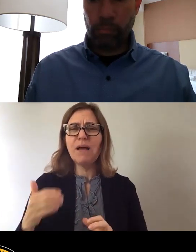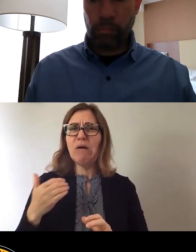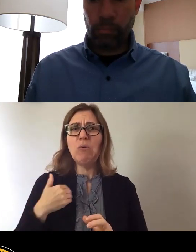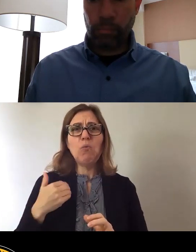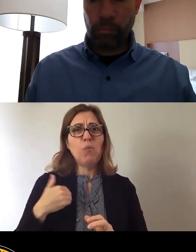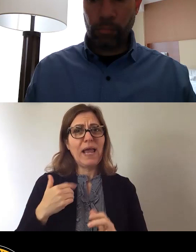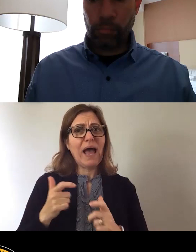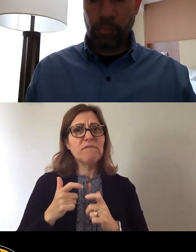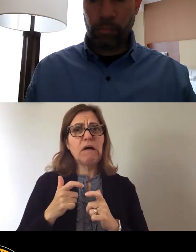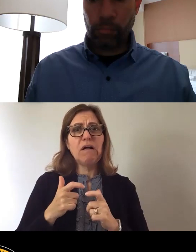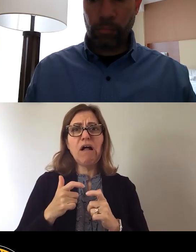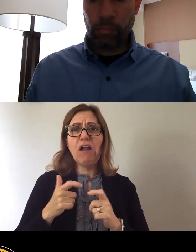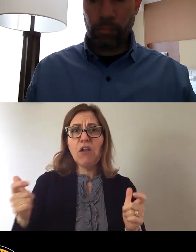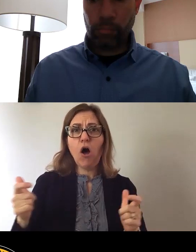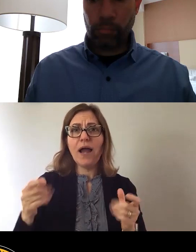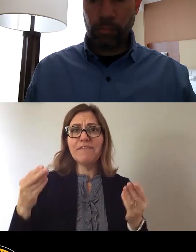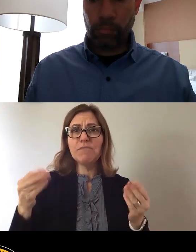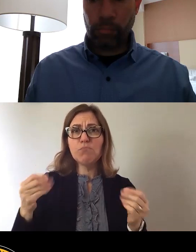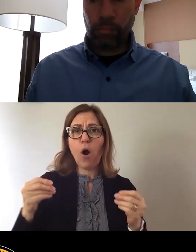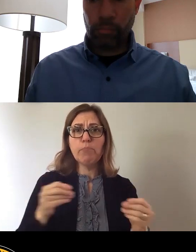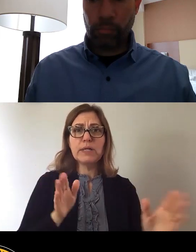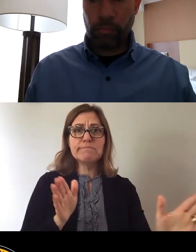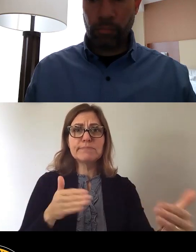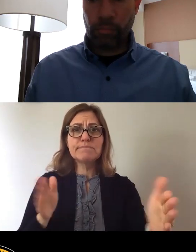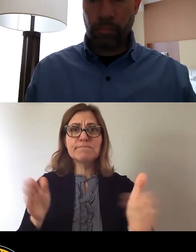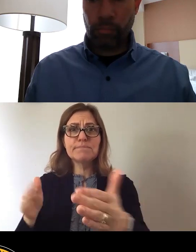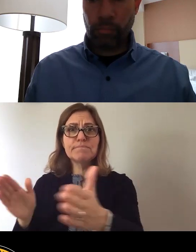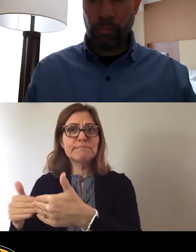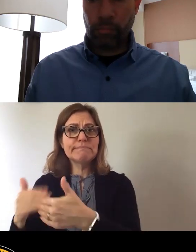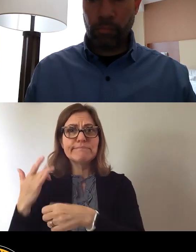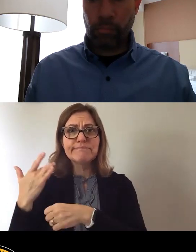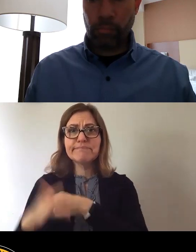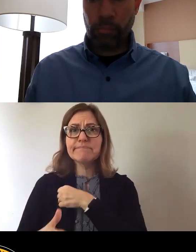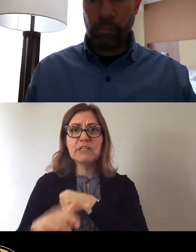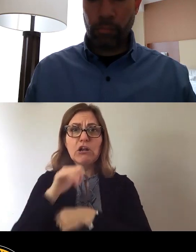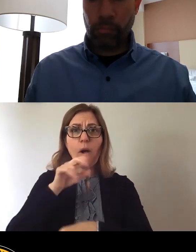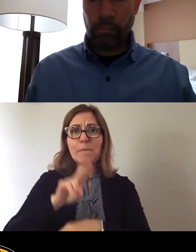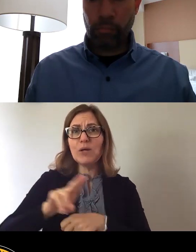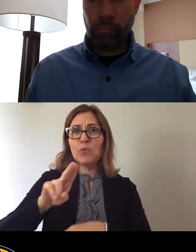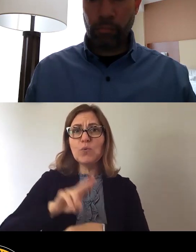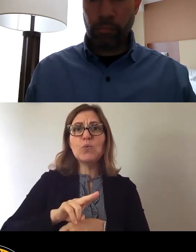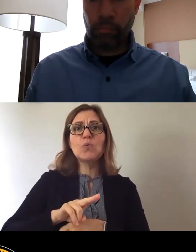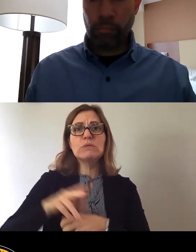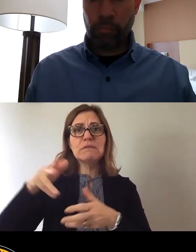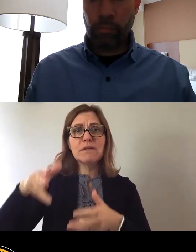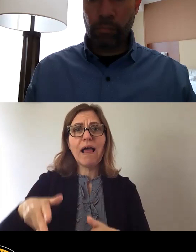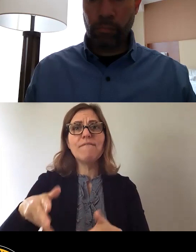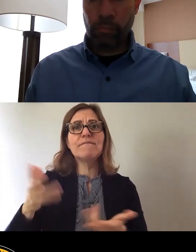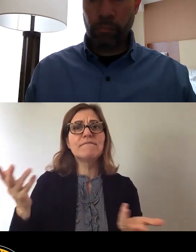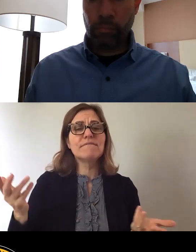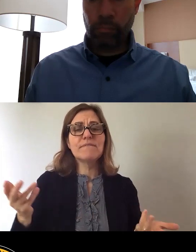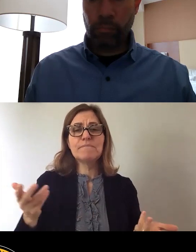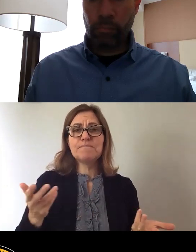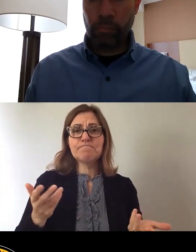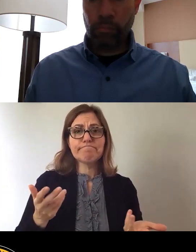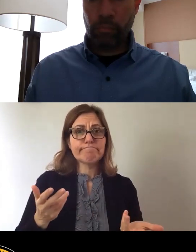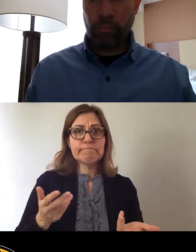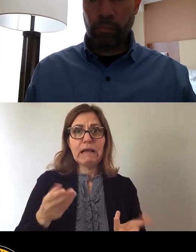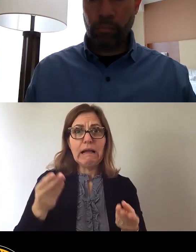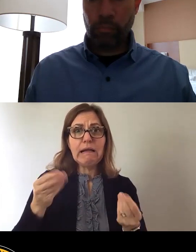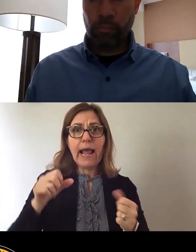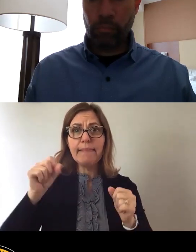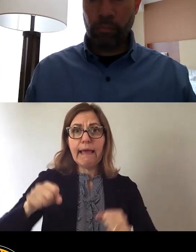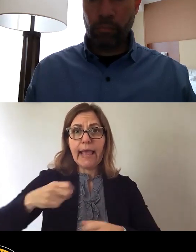does that has been sitting vacant, unused, land that could be toiled for growing